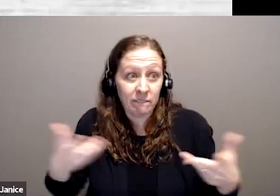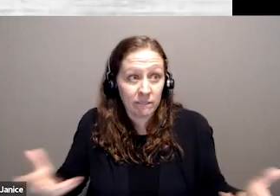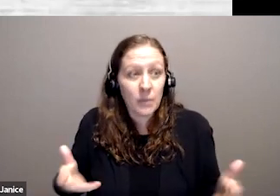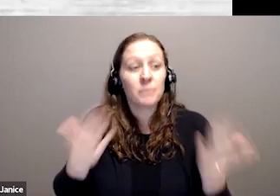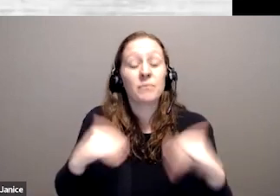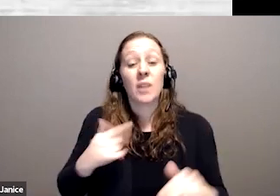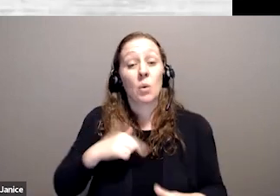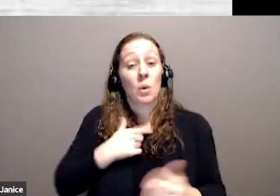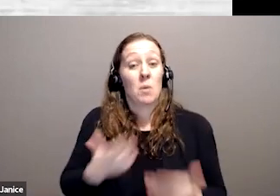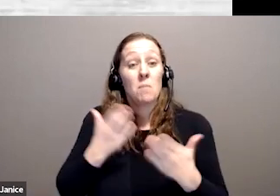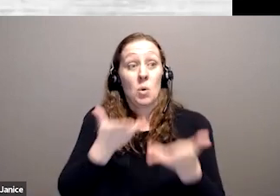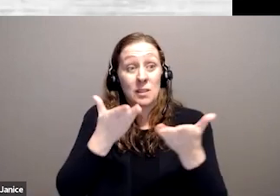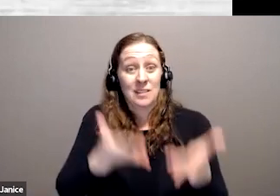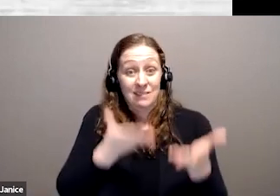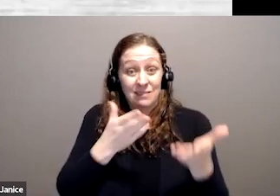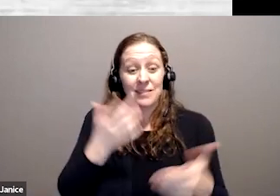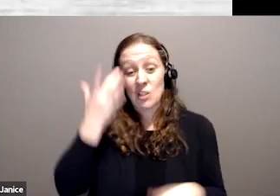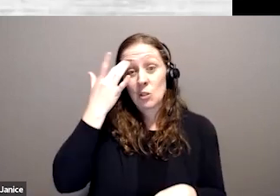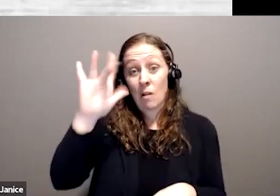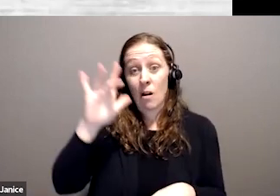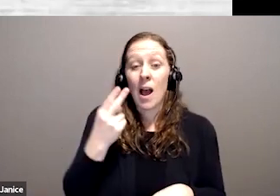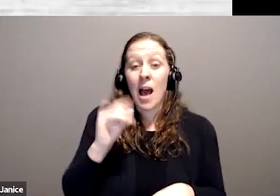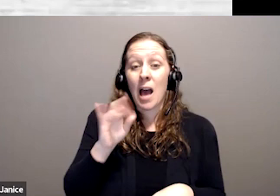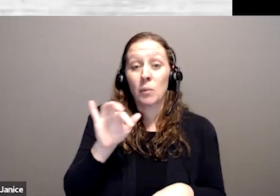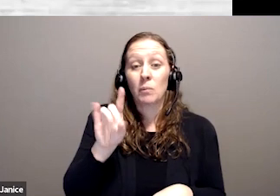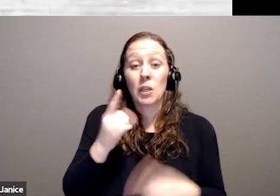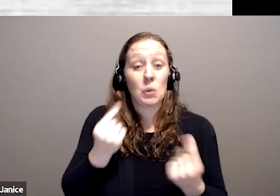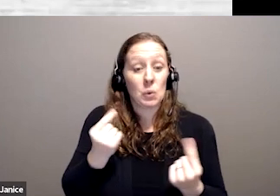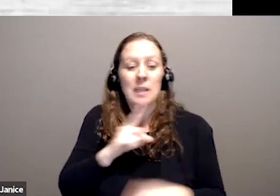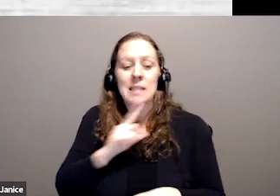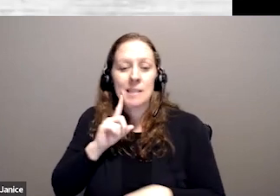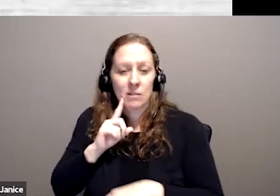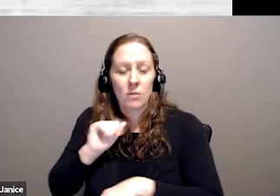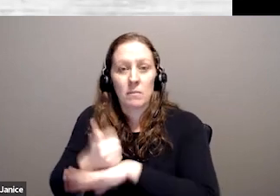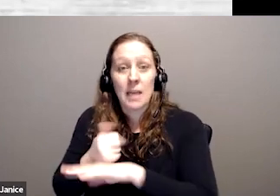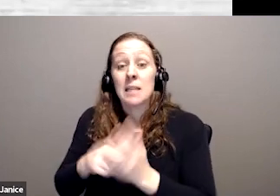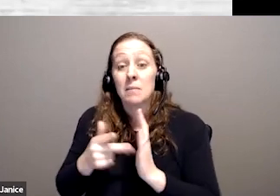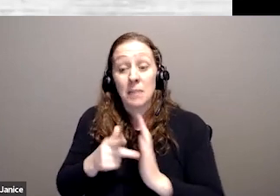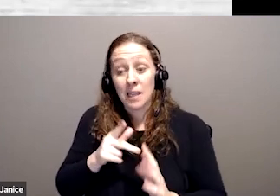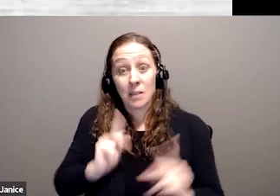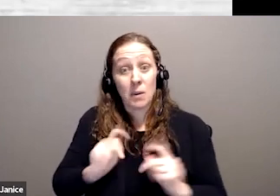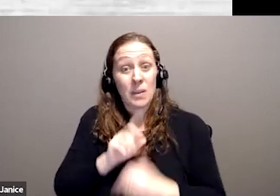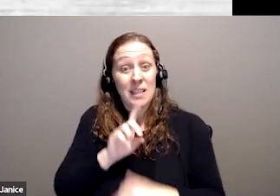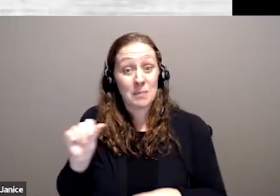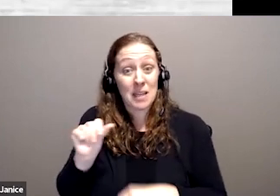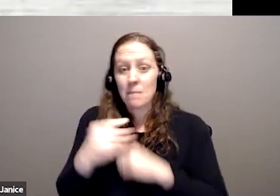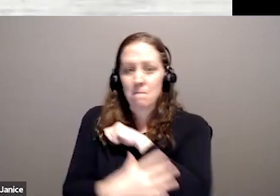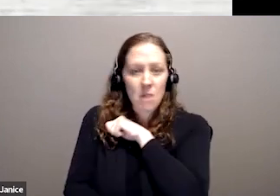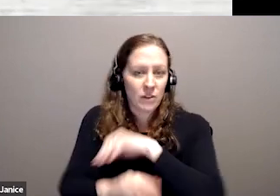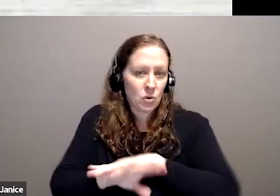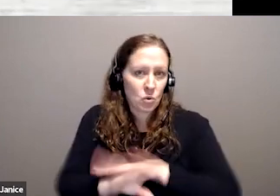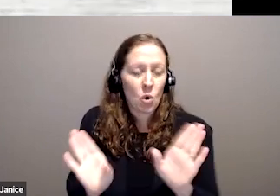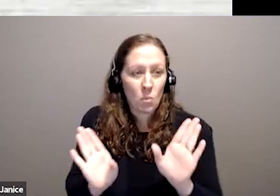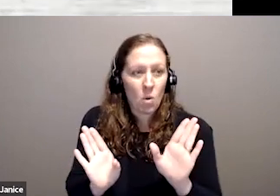that we're proposing is to have a single base benefit unit to move people with disabilities out of poverty. The government should implement a smart hybrid